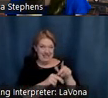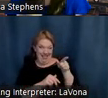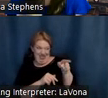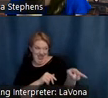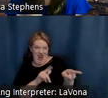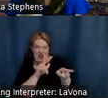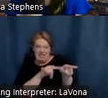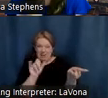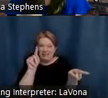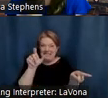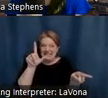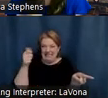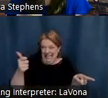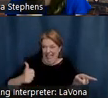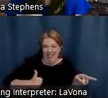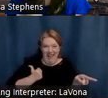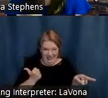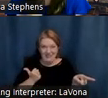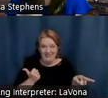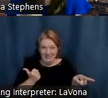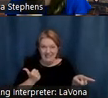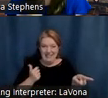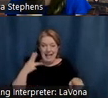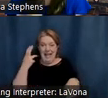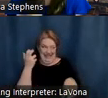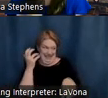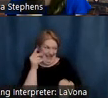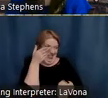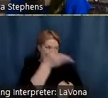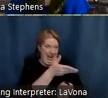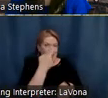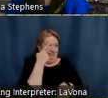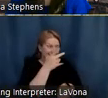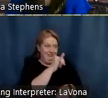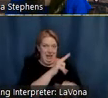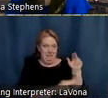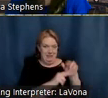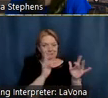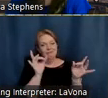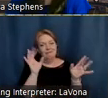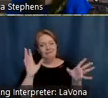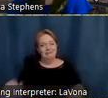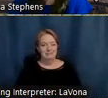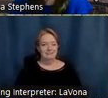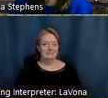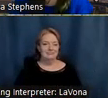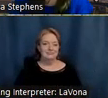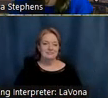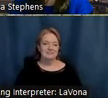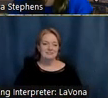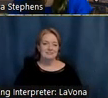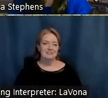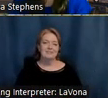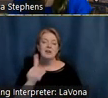while Steele was actually alive and on campus. But Steele's art was always tied to the property